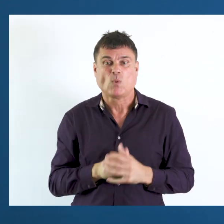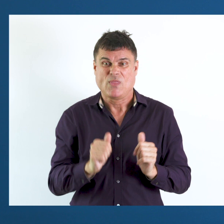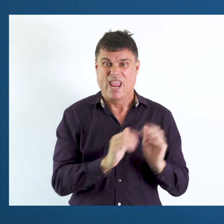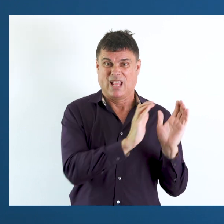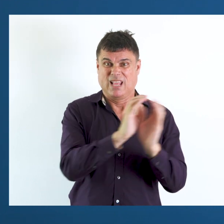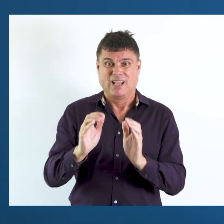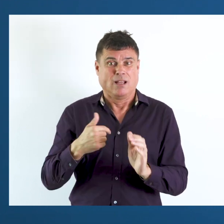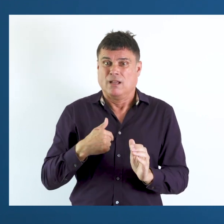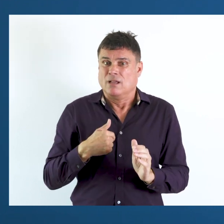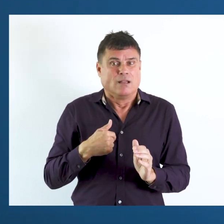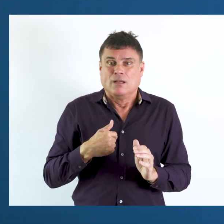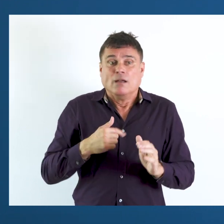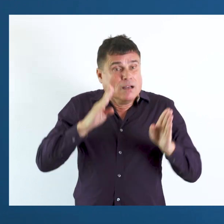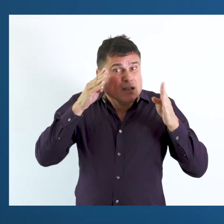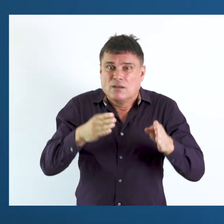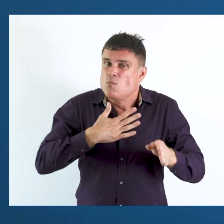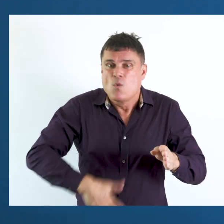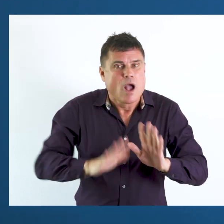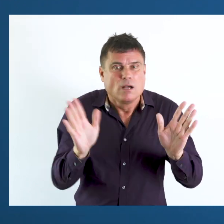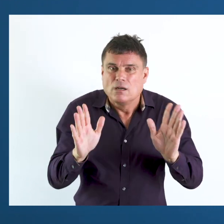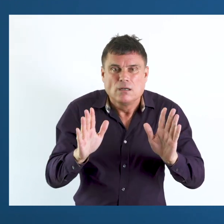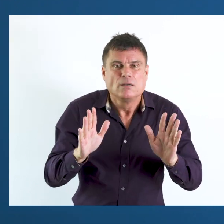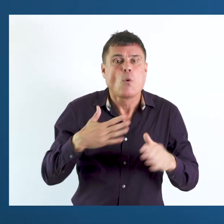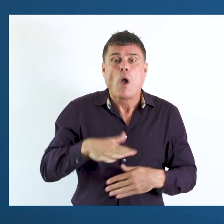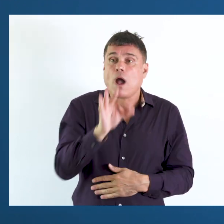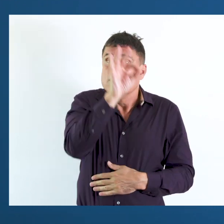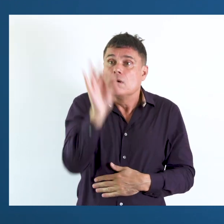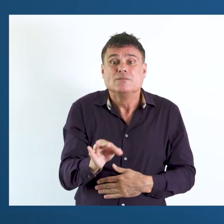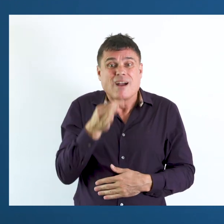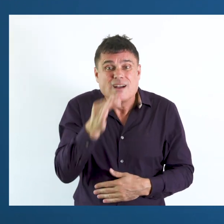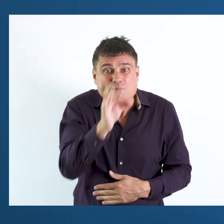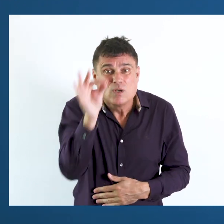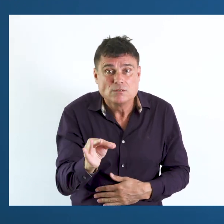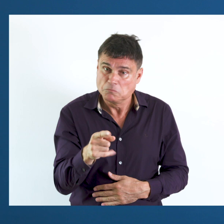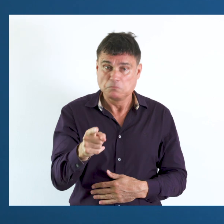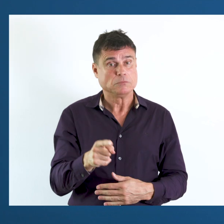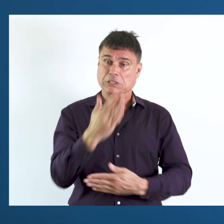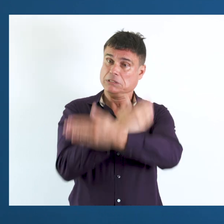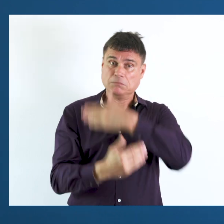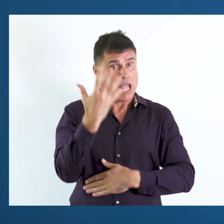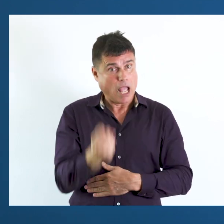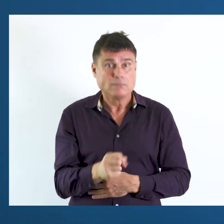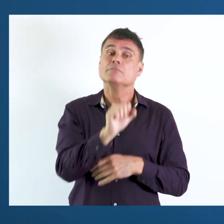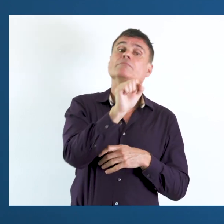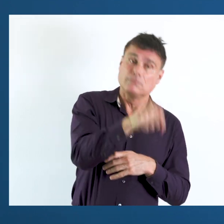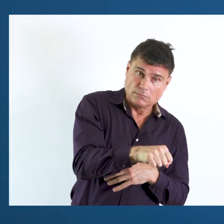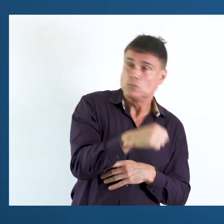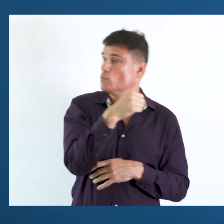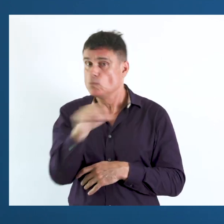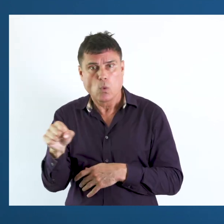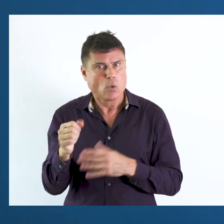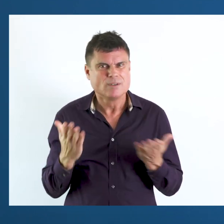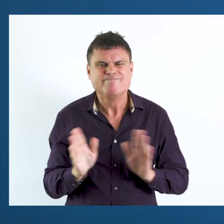Those dichotomies that we didn't want when we started. We didn't want to ask that question, do you have a